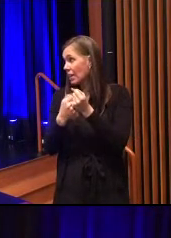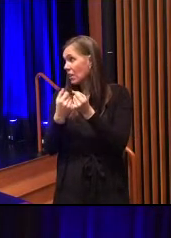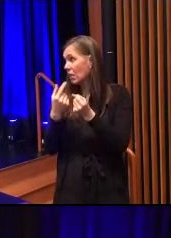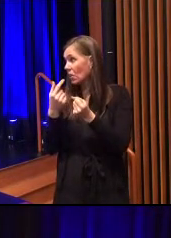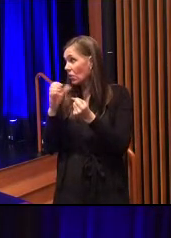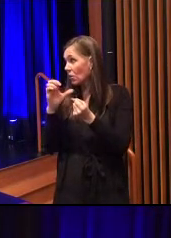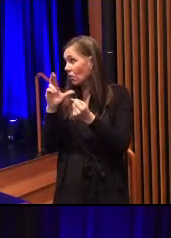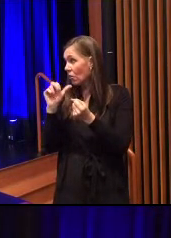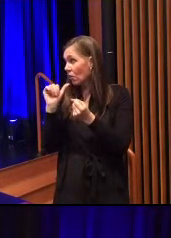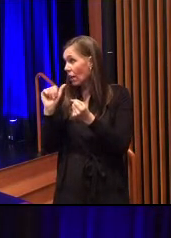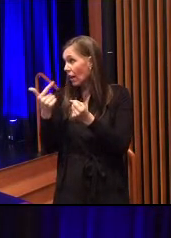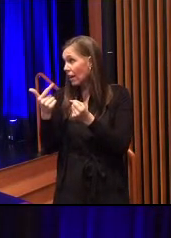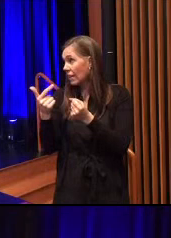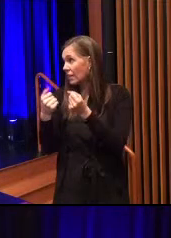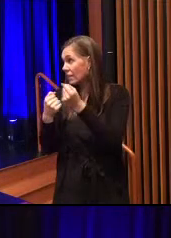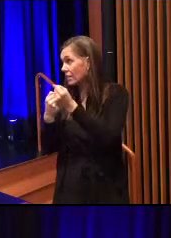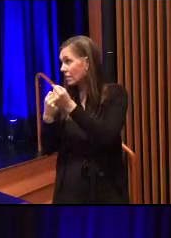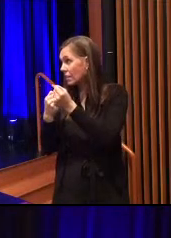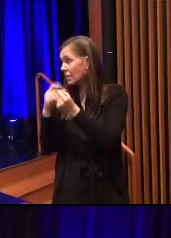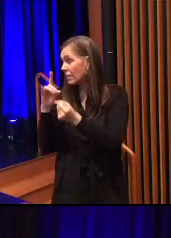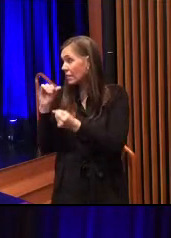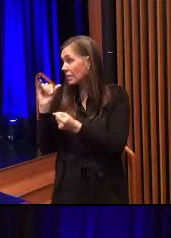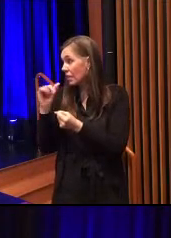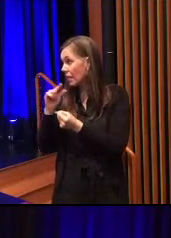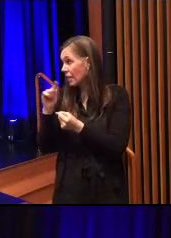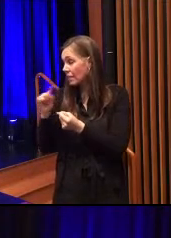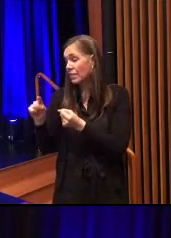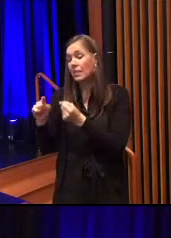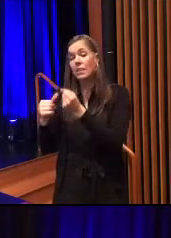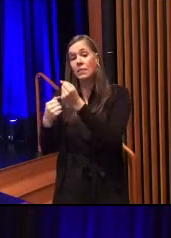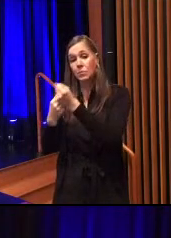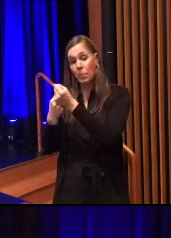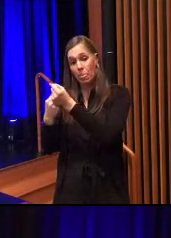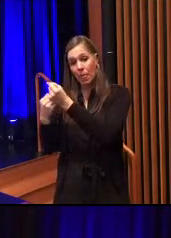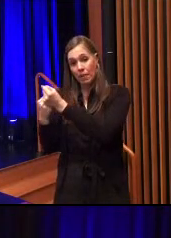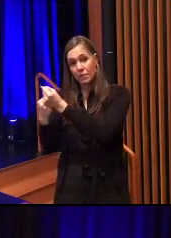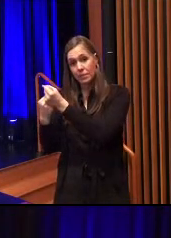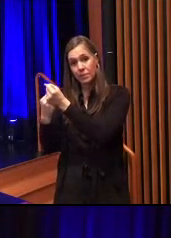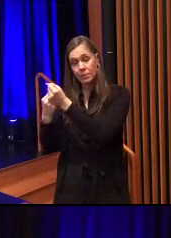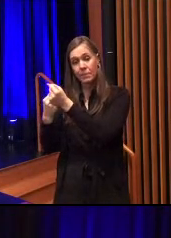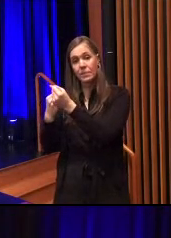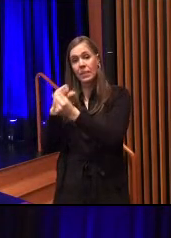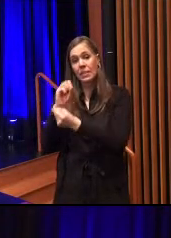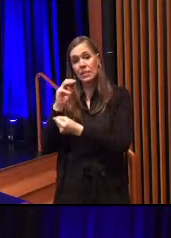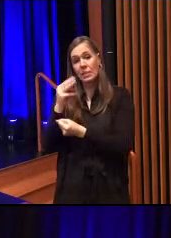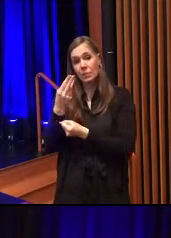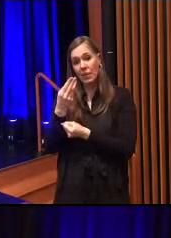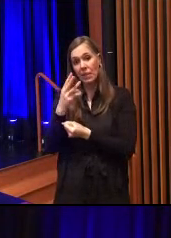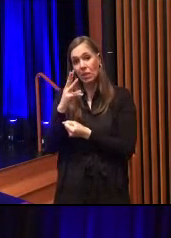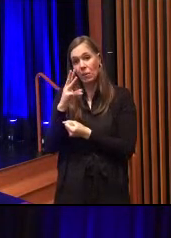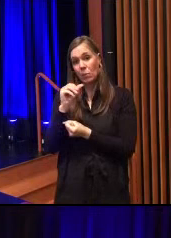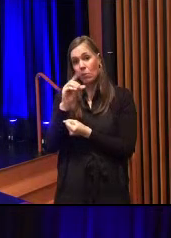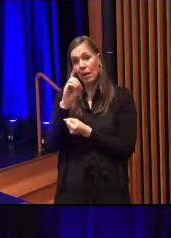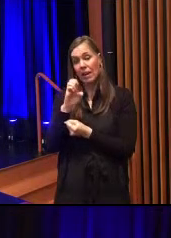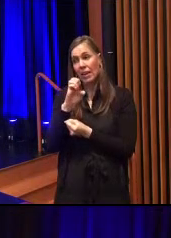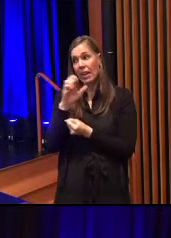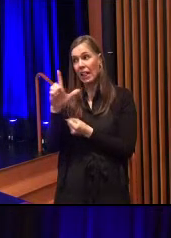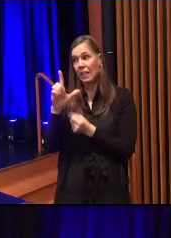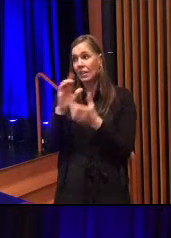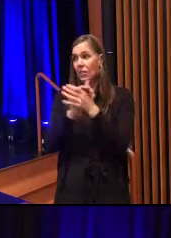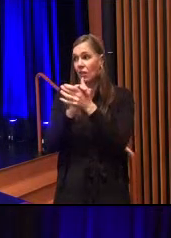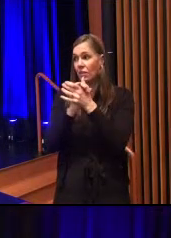Aye. Ms. Diaz. Aye. Mr. Garcia Molina. Aye. And President Smith-Waido. Aye. Congratulations, Chris.